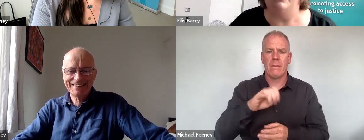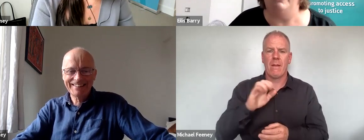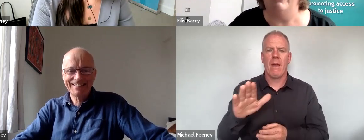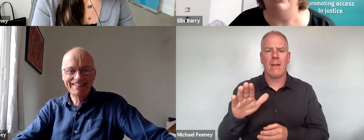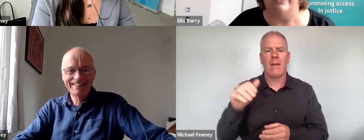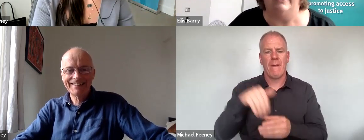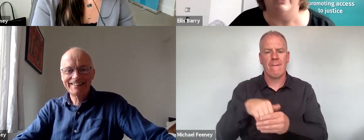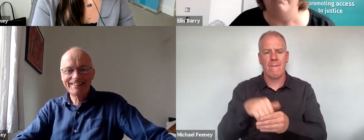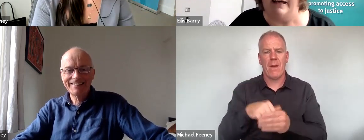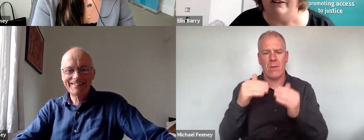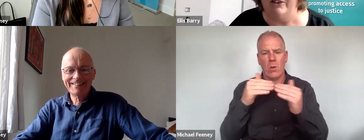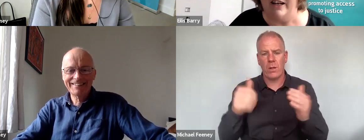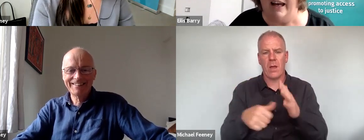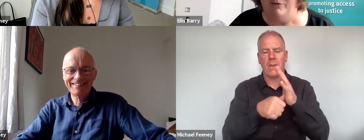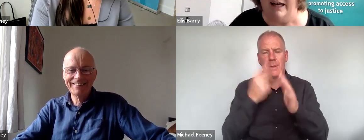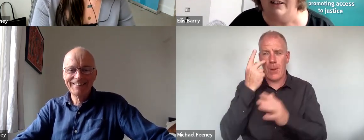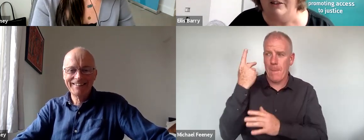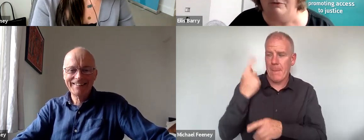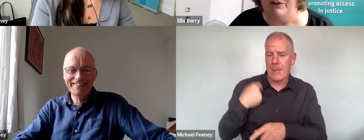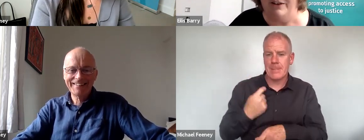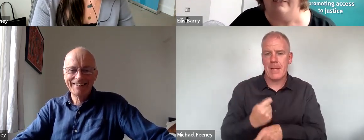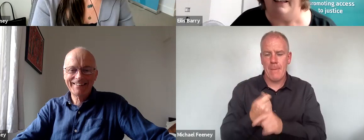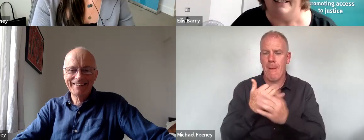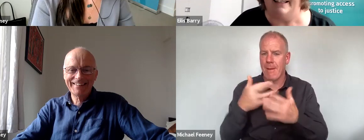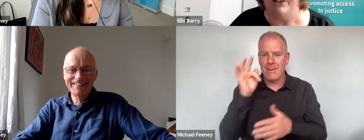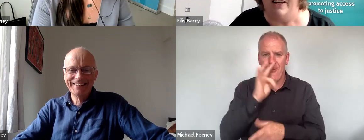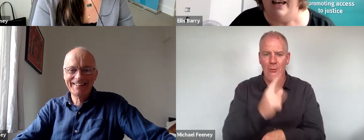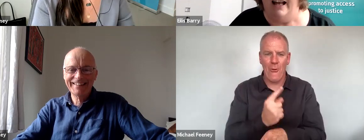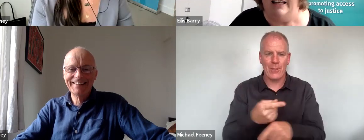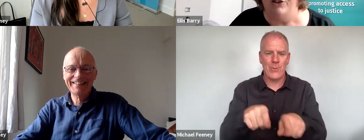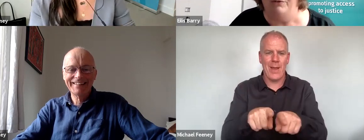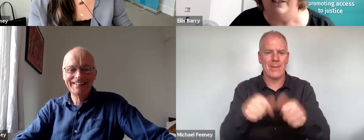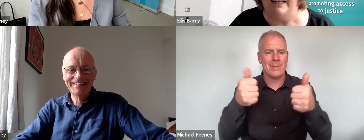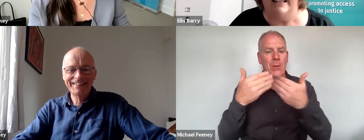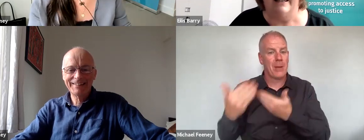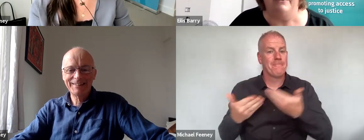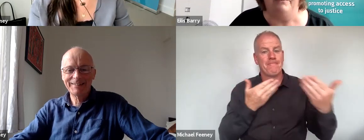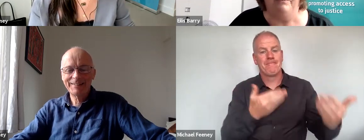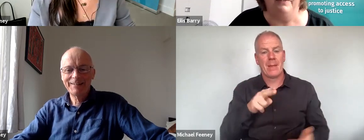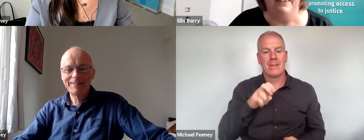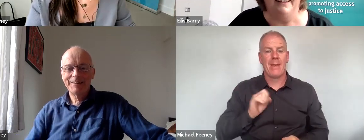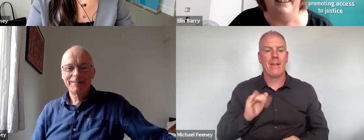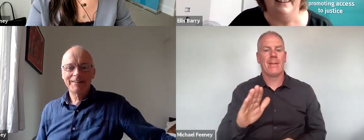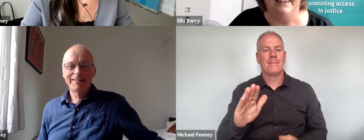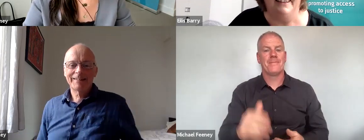the Equality Authority, and looking back on it, we had a lot of fun at that stage. I'll hand you over to Neil now.